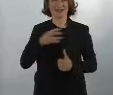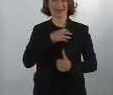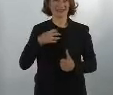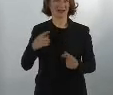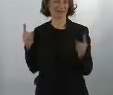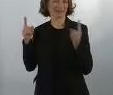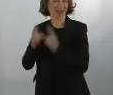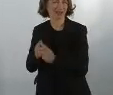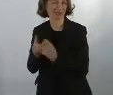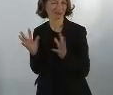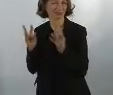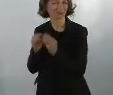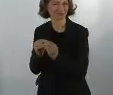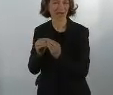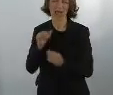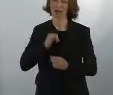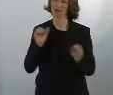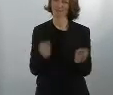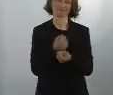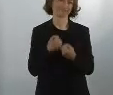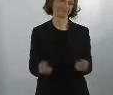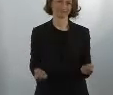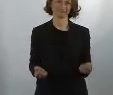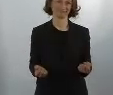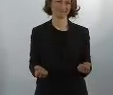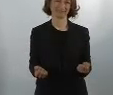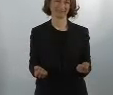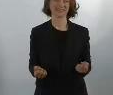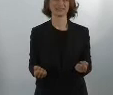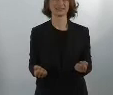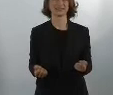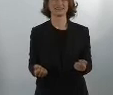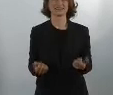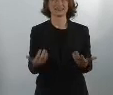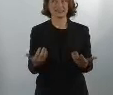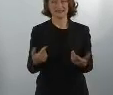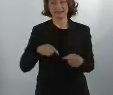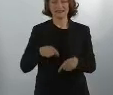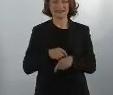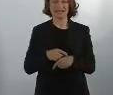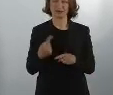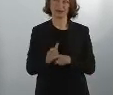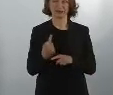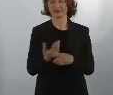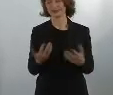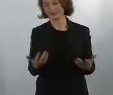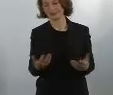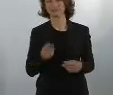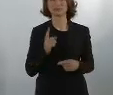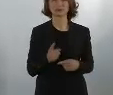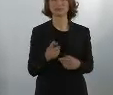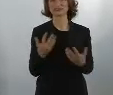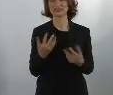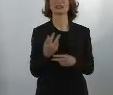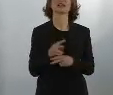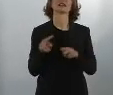we are unable to meet in the wonderful city of Dresden, which was originally planned, but we need to